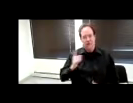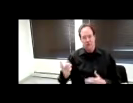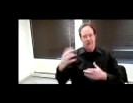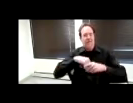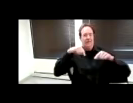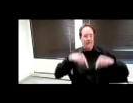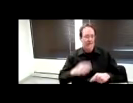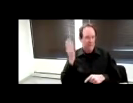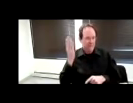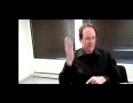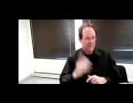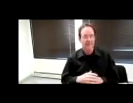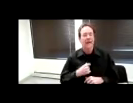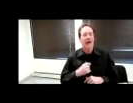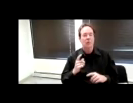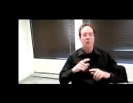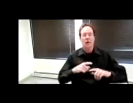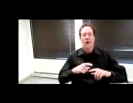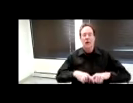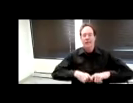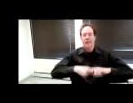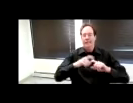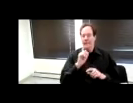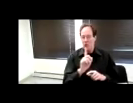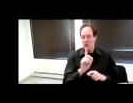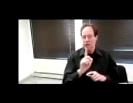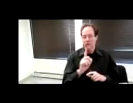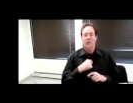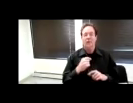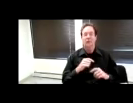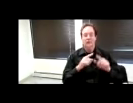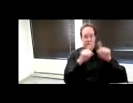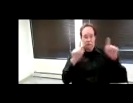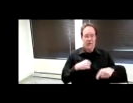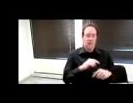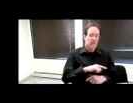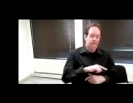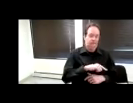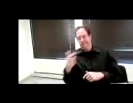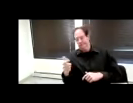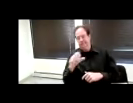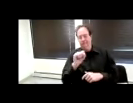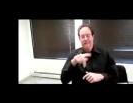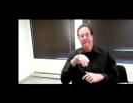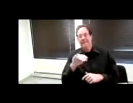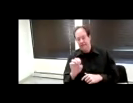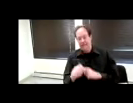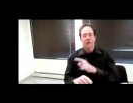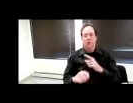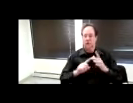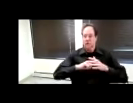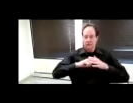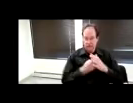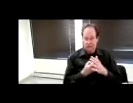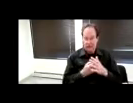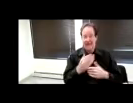So, I'm just going to pause and turn the screen over to Stephanie and then she'll get started. And then after